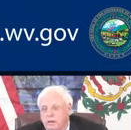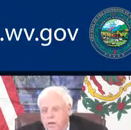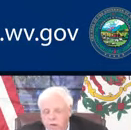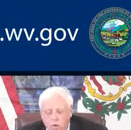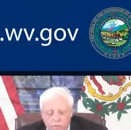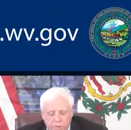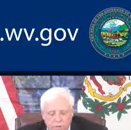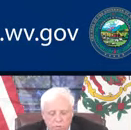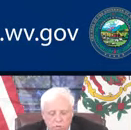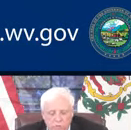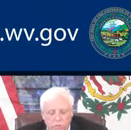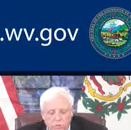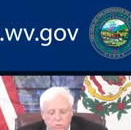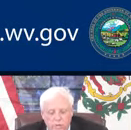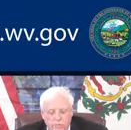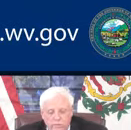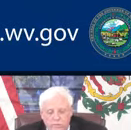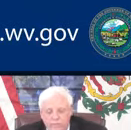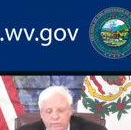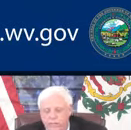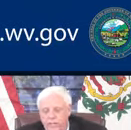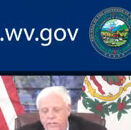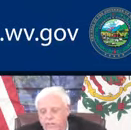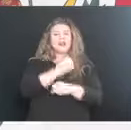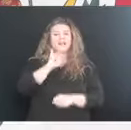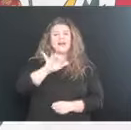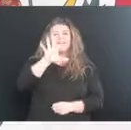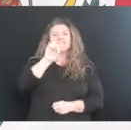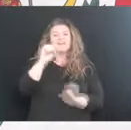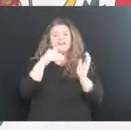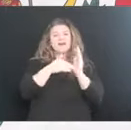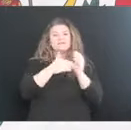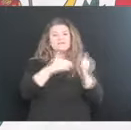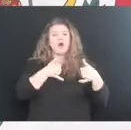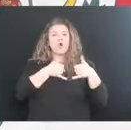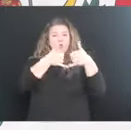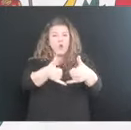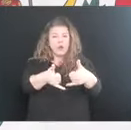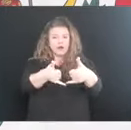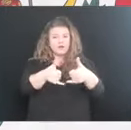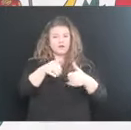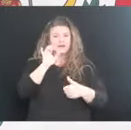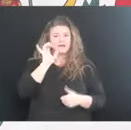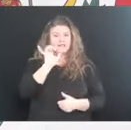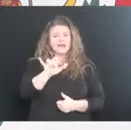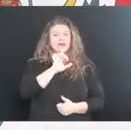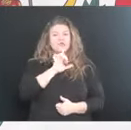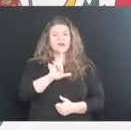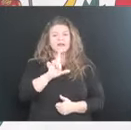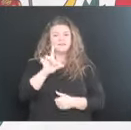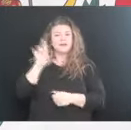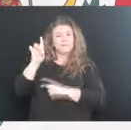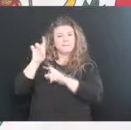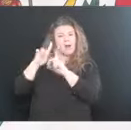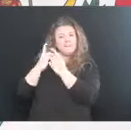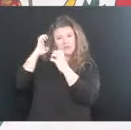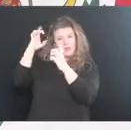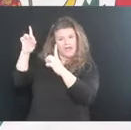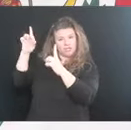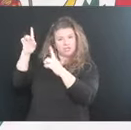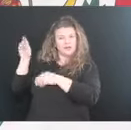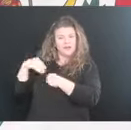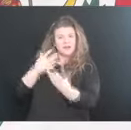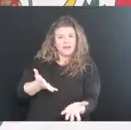And all three of those schools were the winners of the $50,000 award, you know, that was really coming from the Department of Education Association. And